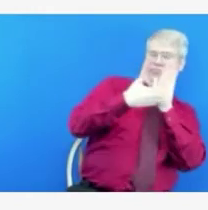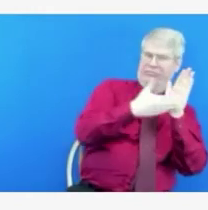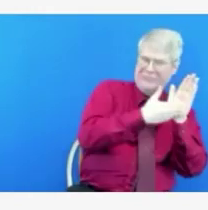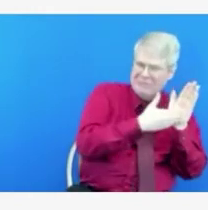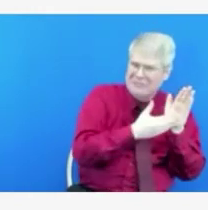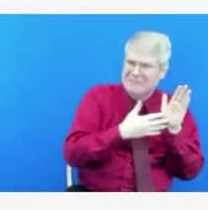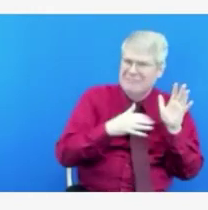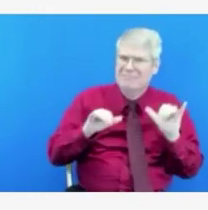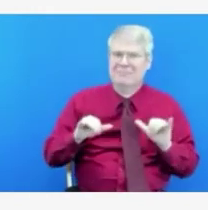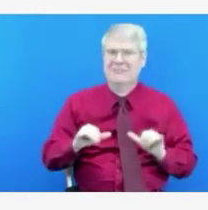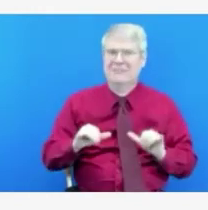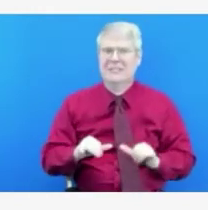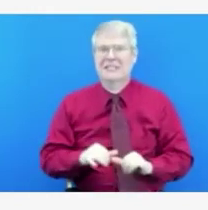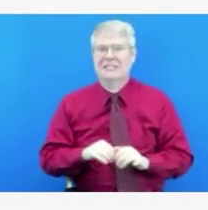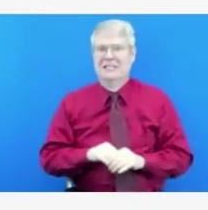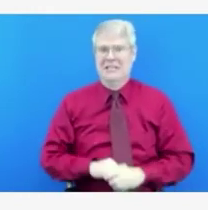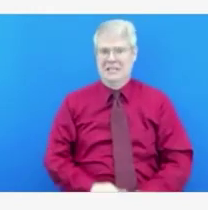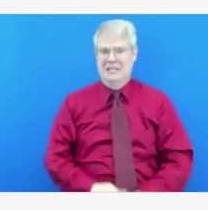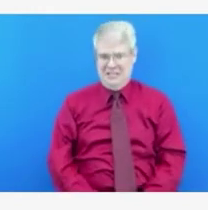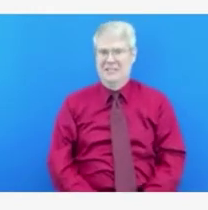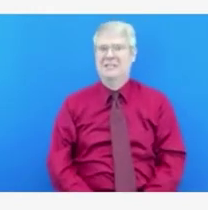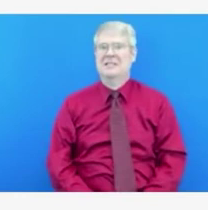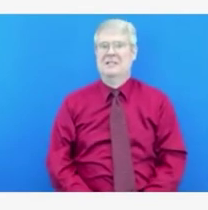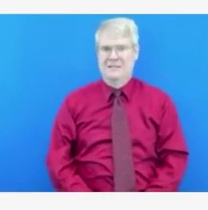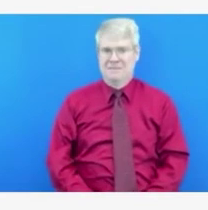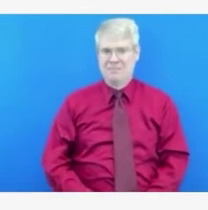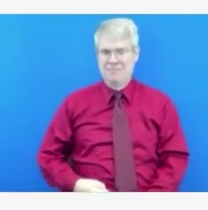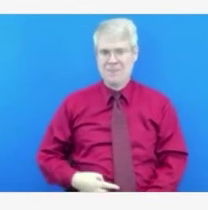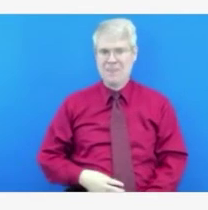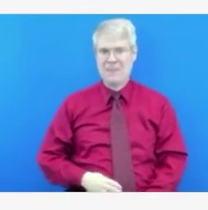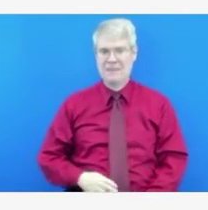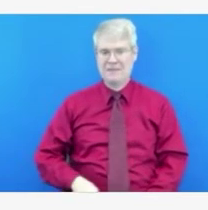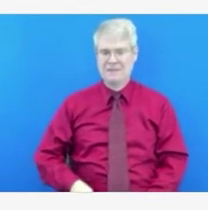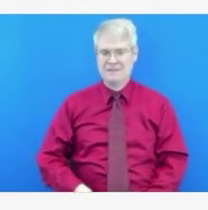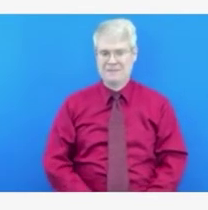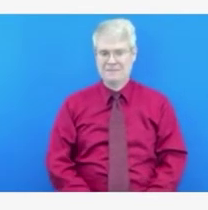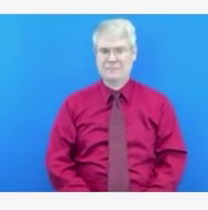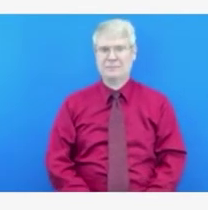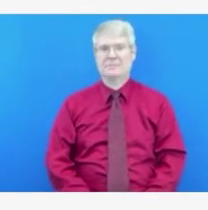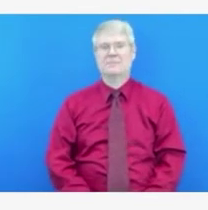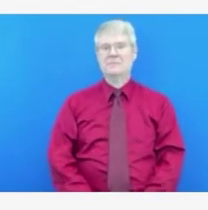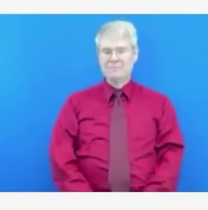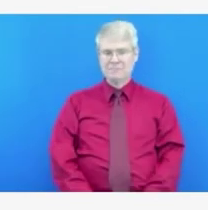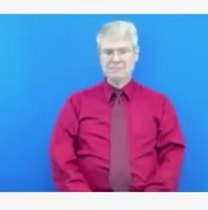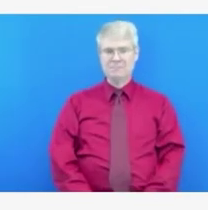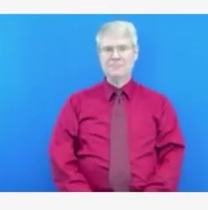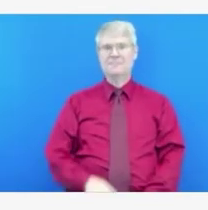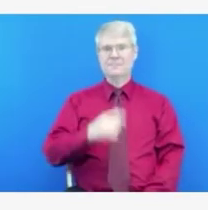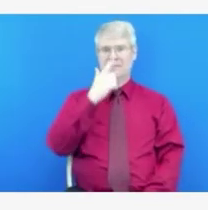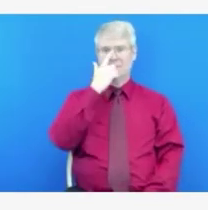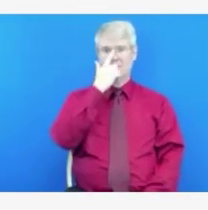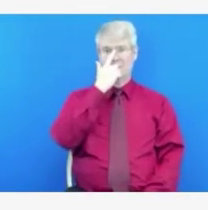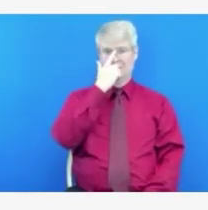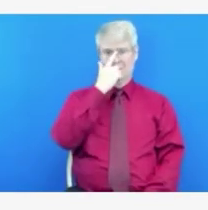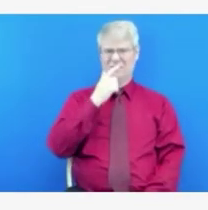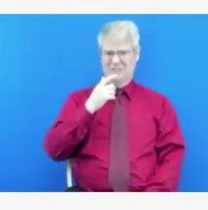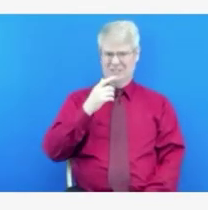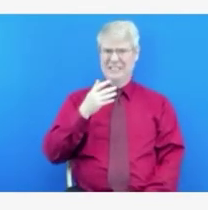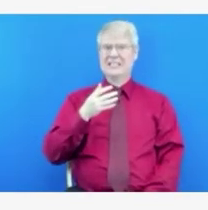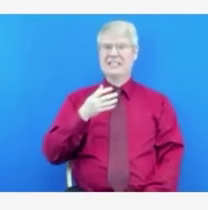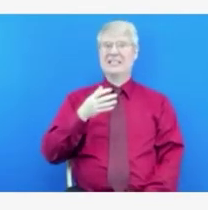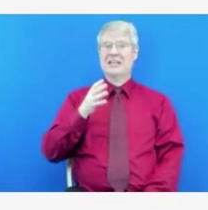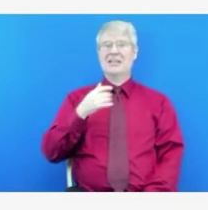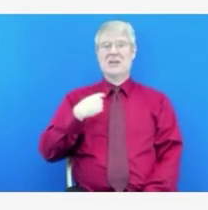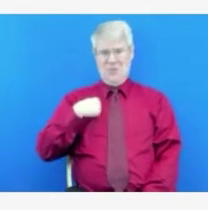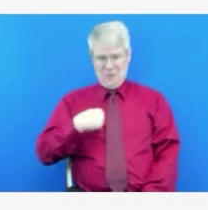significantly our efforts towards driving resiliency and recovery of our own colleagues so that they can continue to serve the